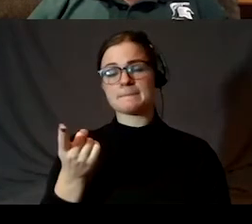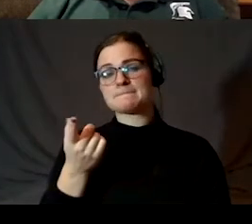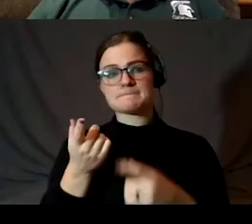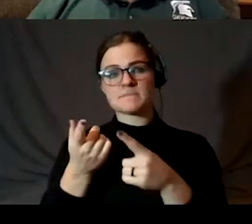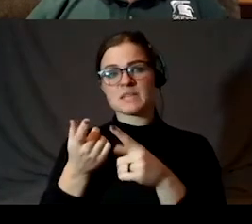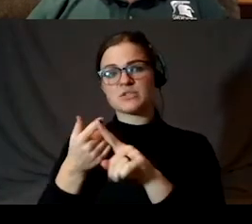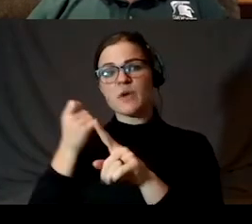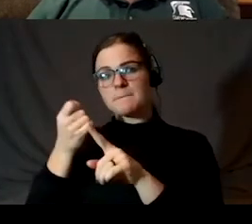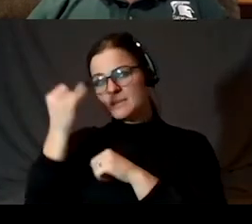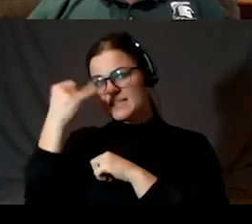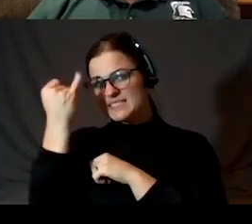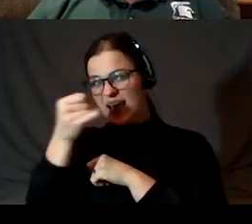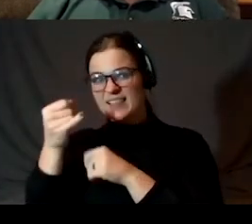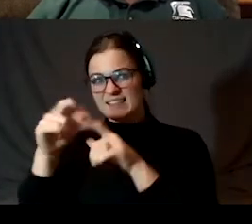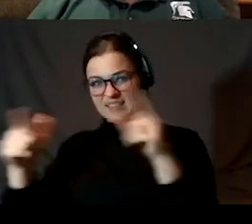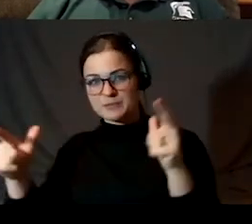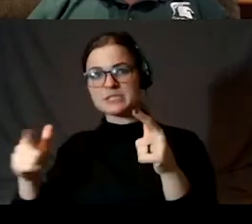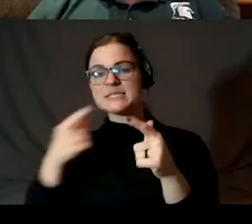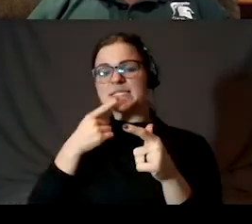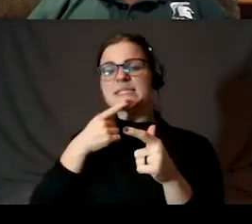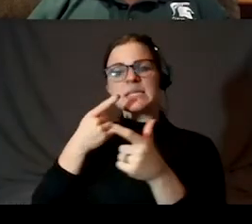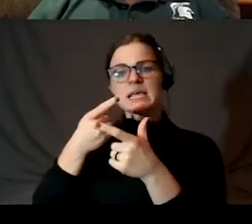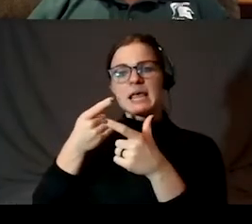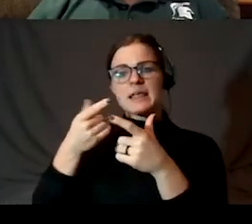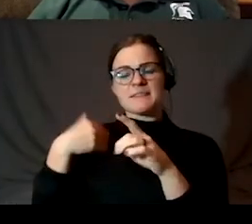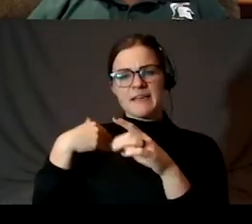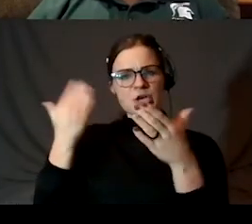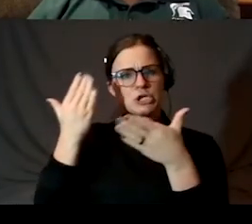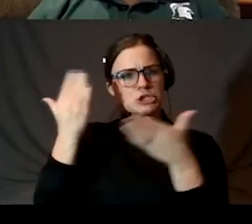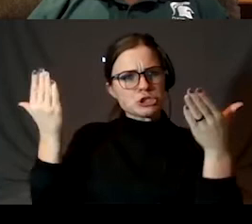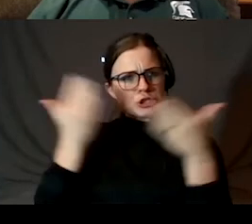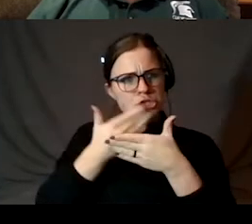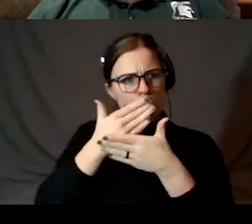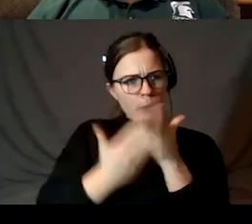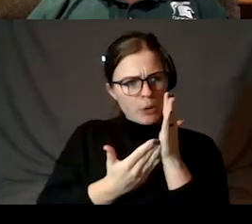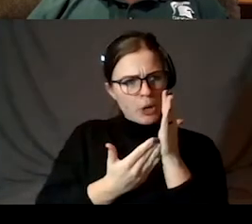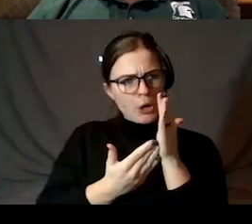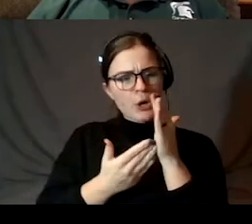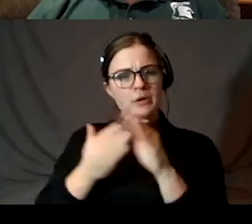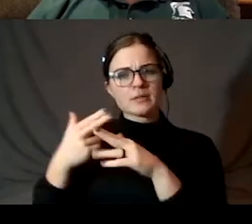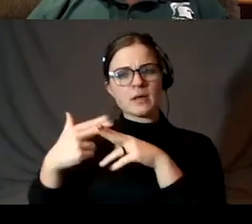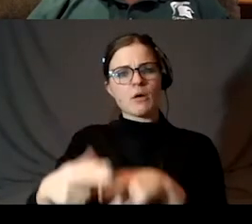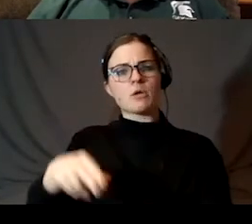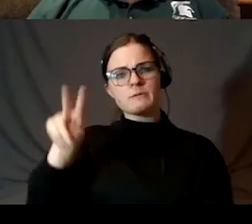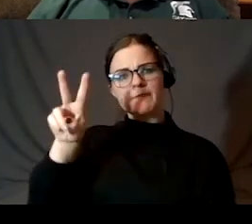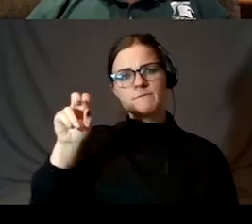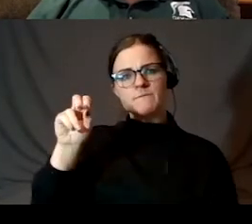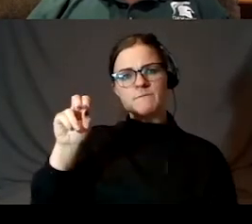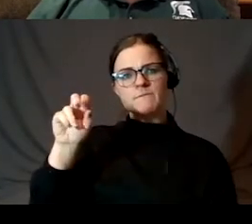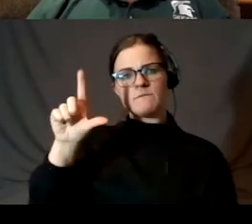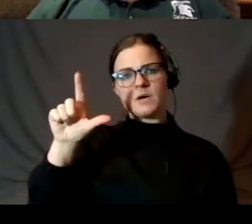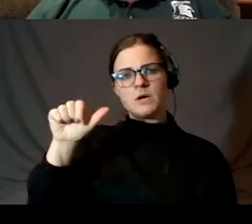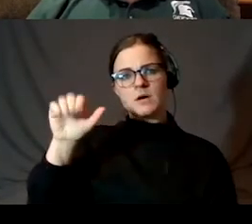from Italian, the spots have a dark part on the side. Um, and he's talking about these, what they called volcanoes here, these